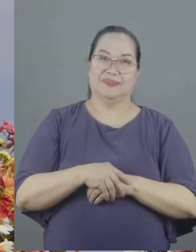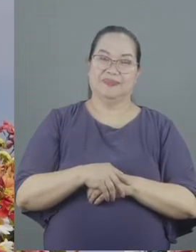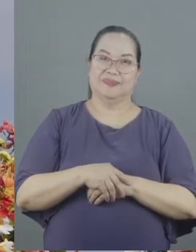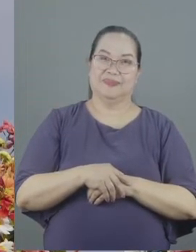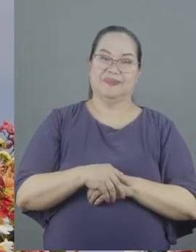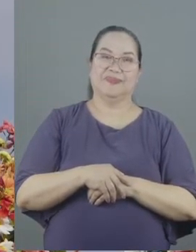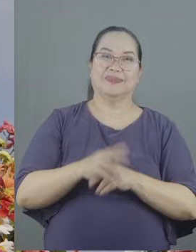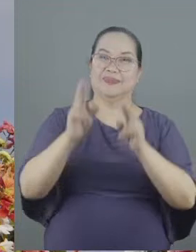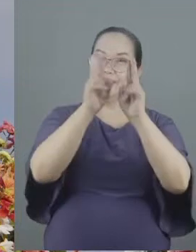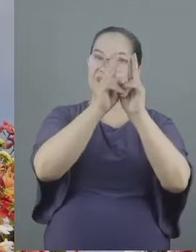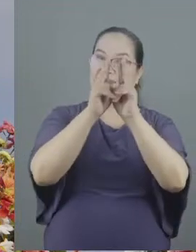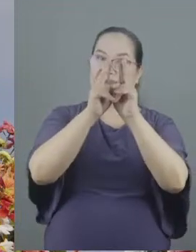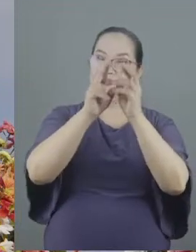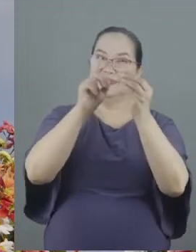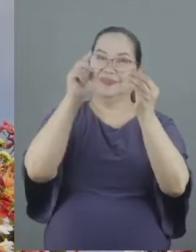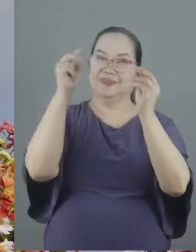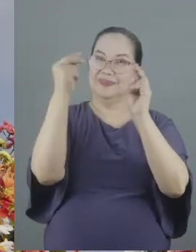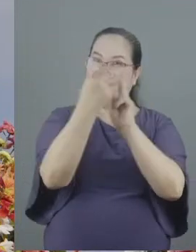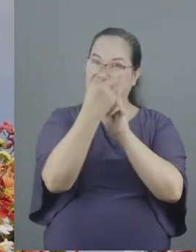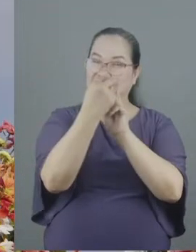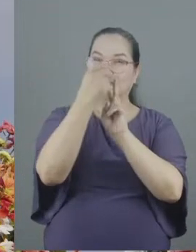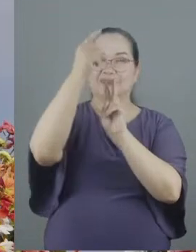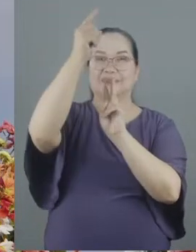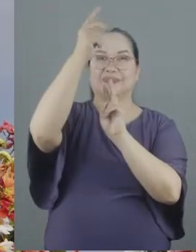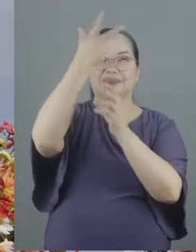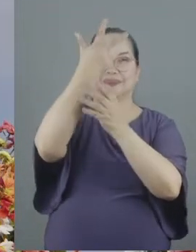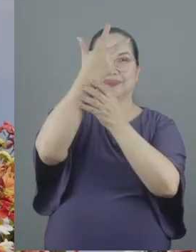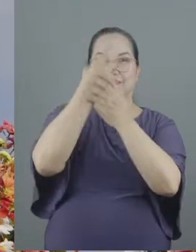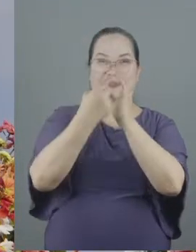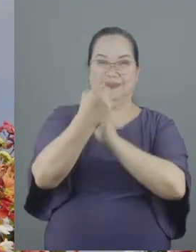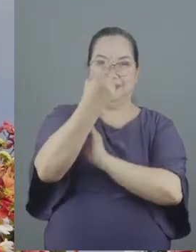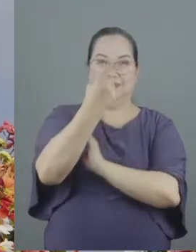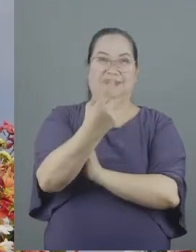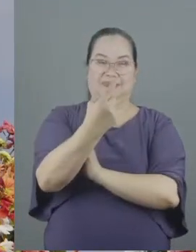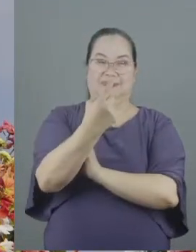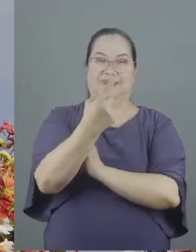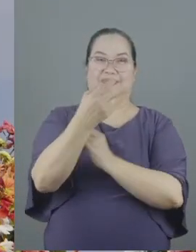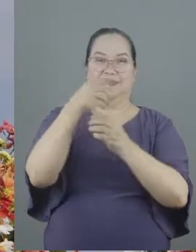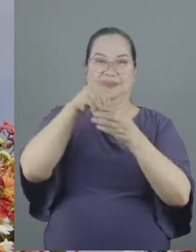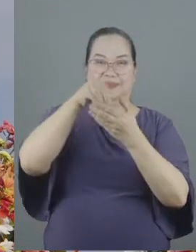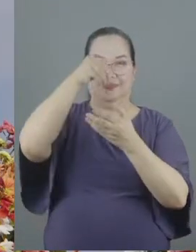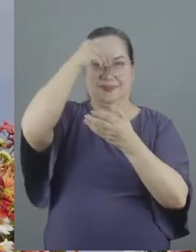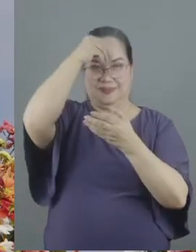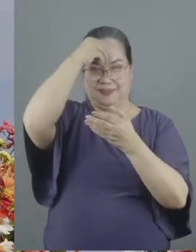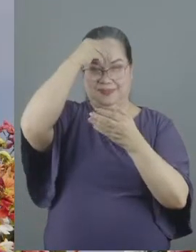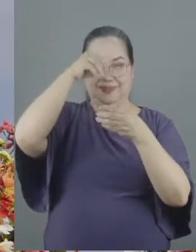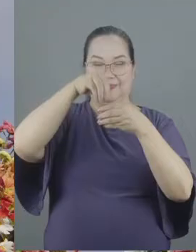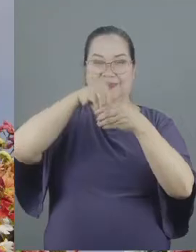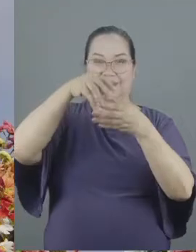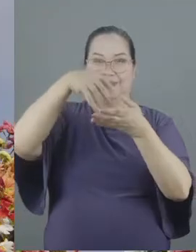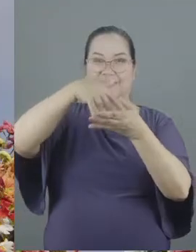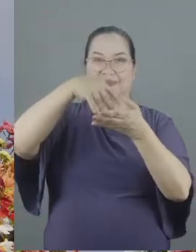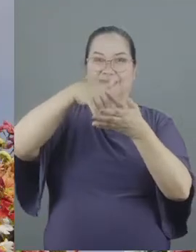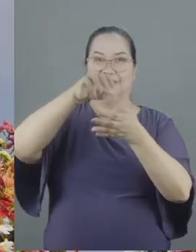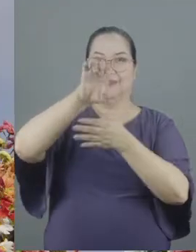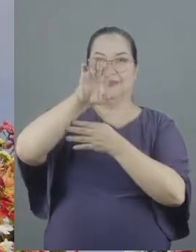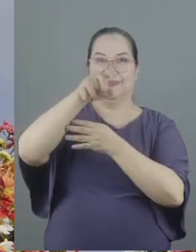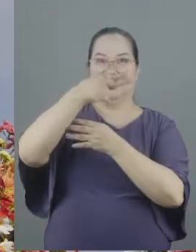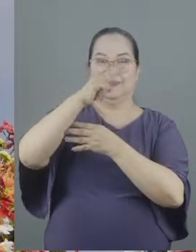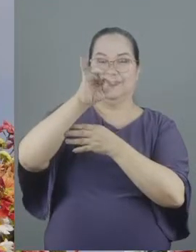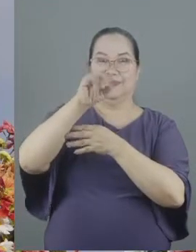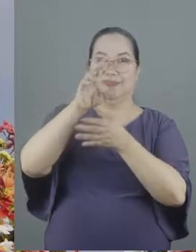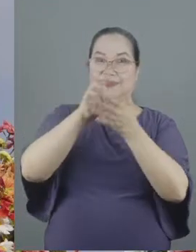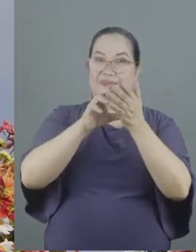Unity reflects the Godhead. We learned this in our series in Ephesians when we got to chapter 4.